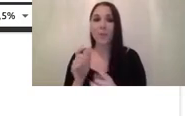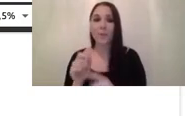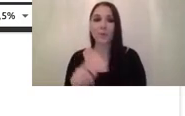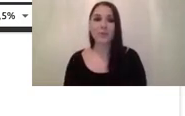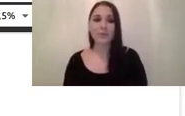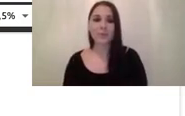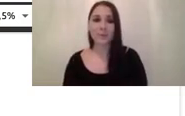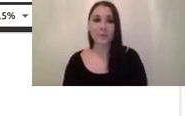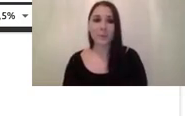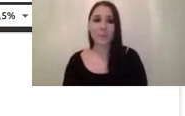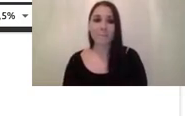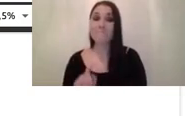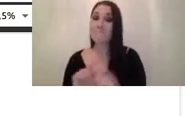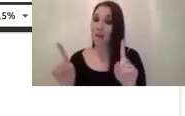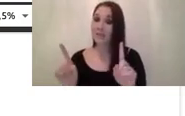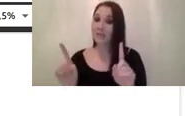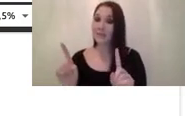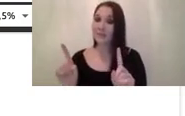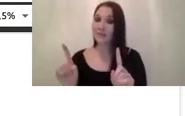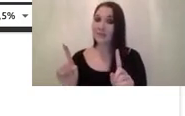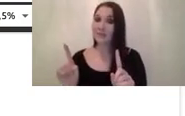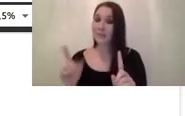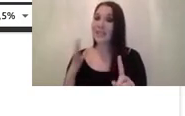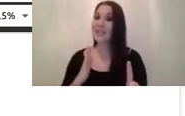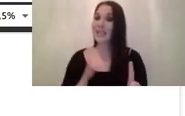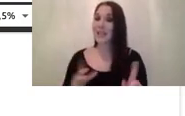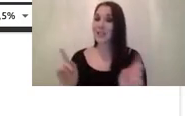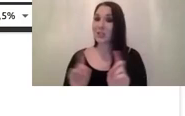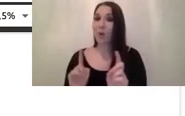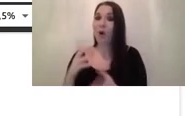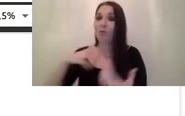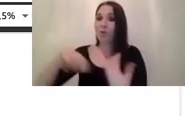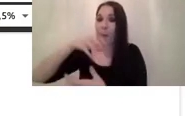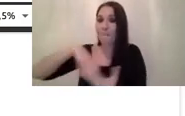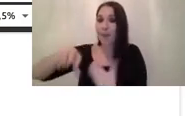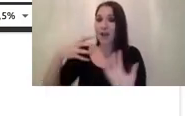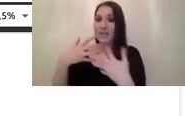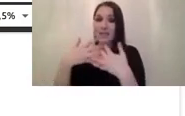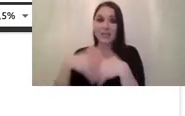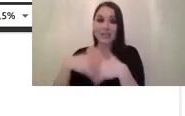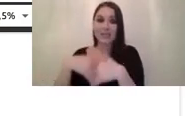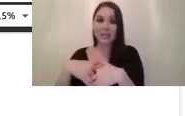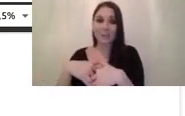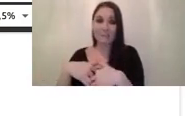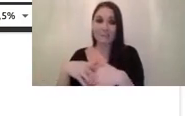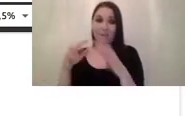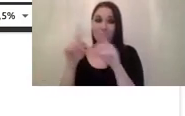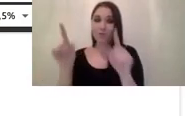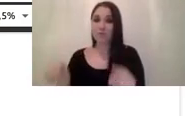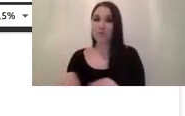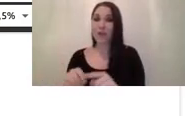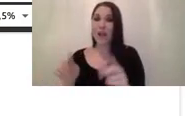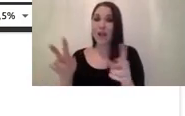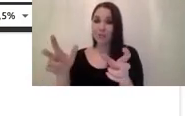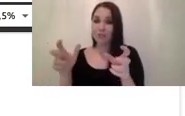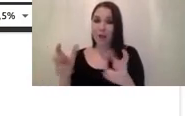you require a complex system uh in the sense that you require a friend grabber and sometimes other